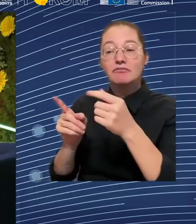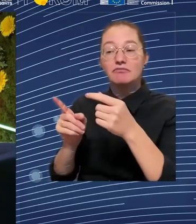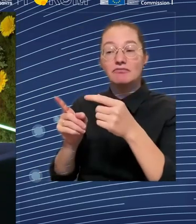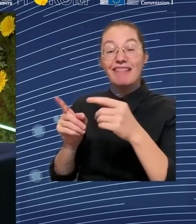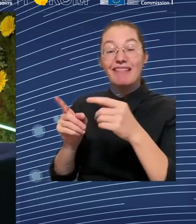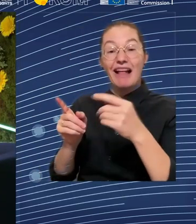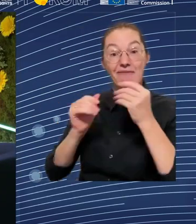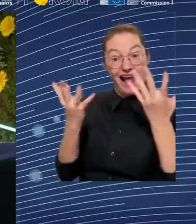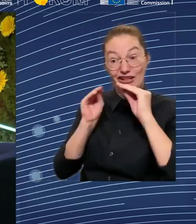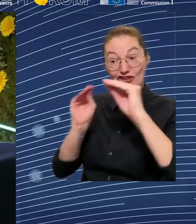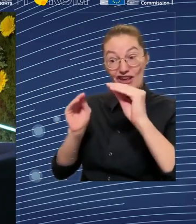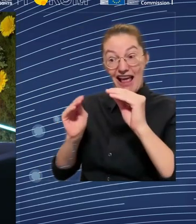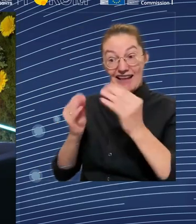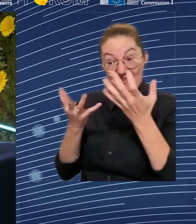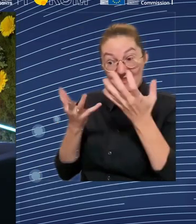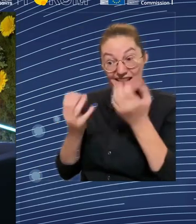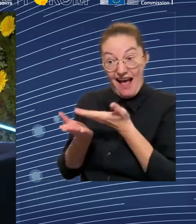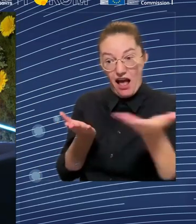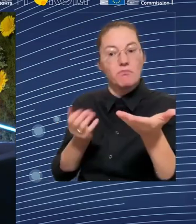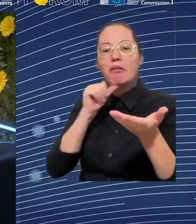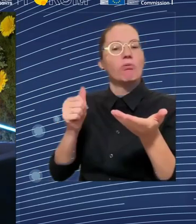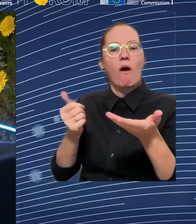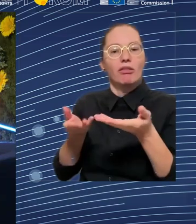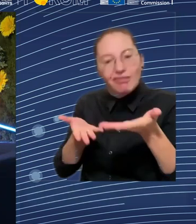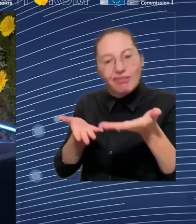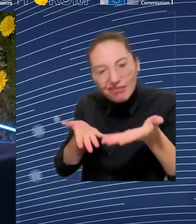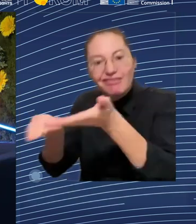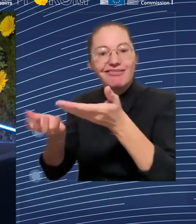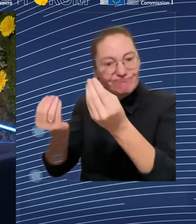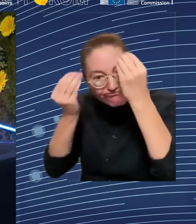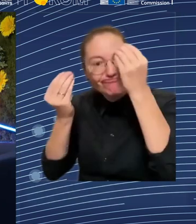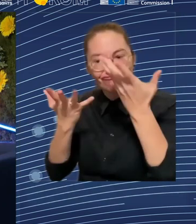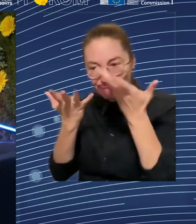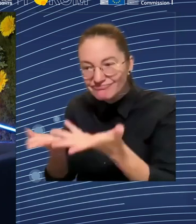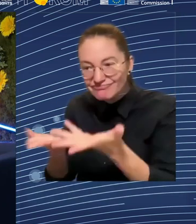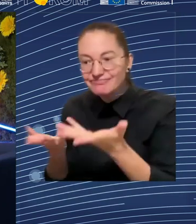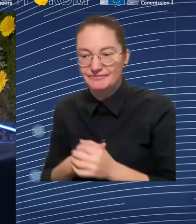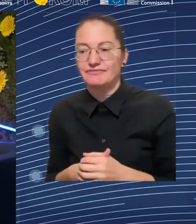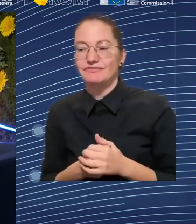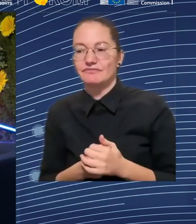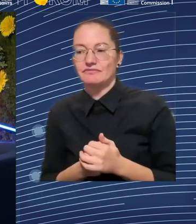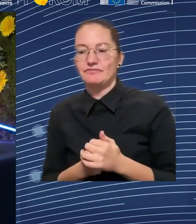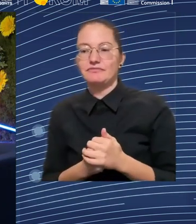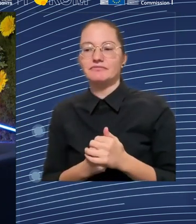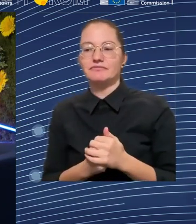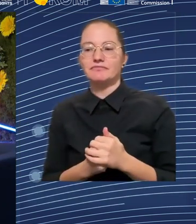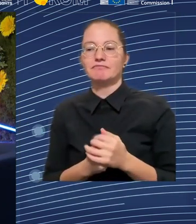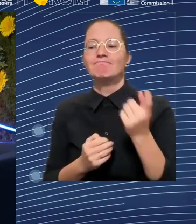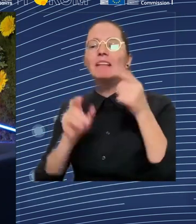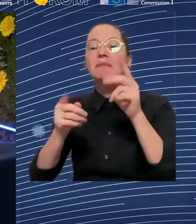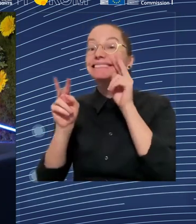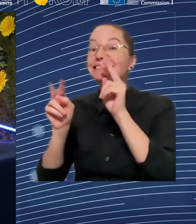we see that there's a limited supply of skilled workers, particularly in the sectors of